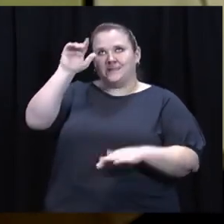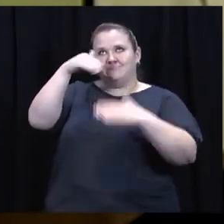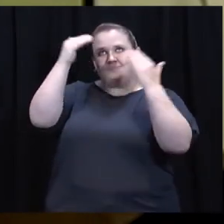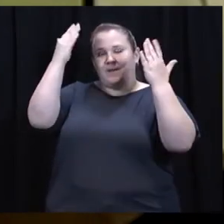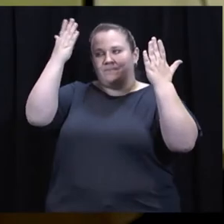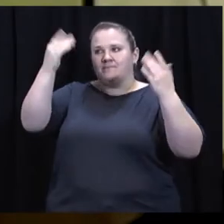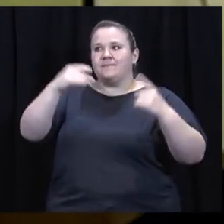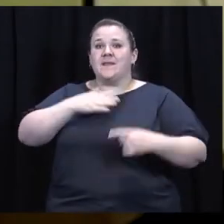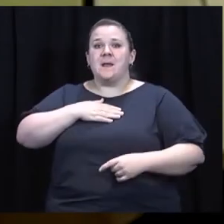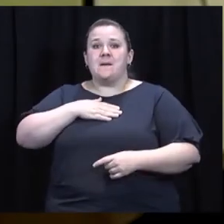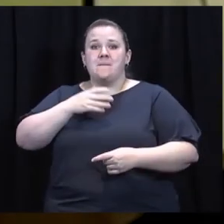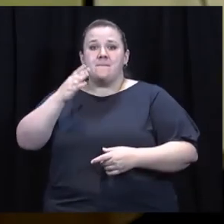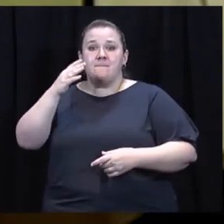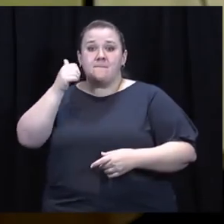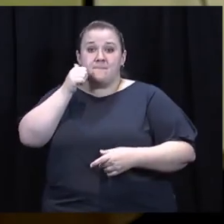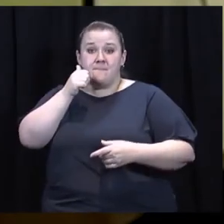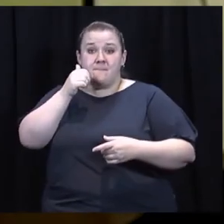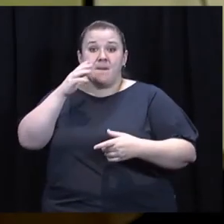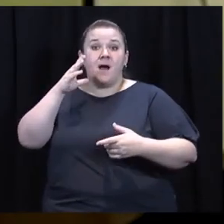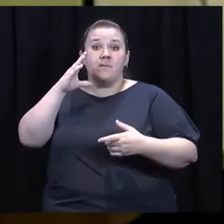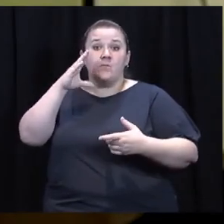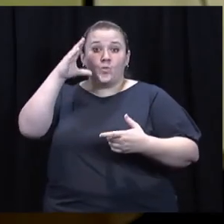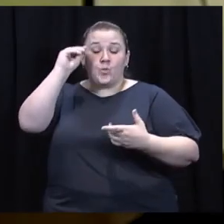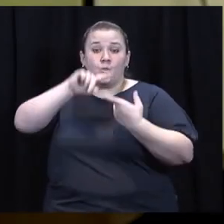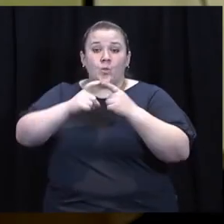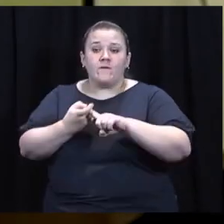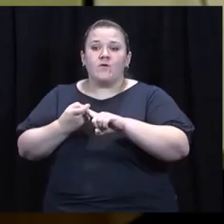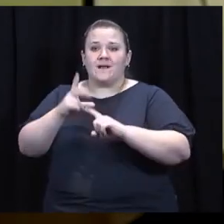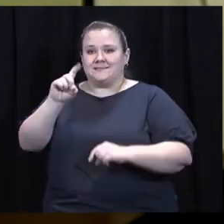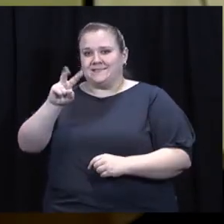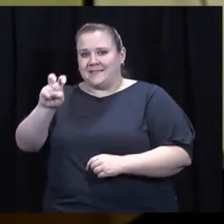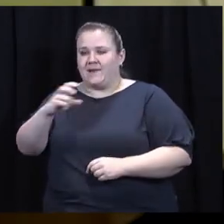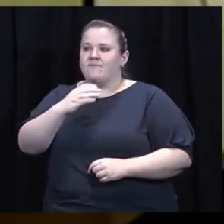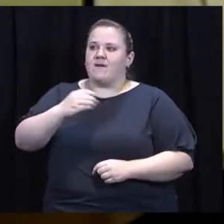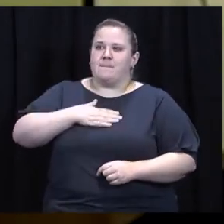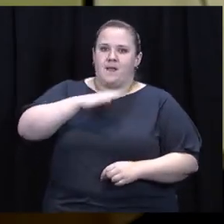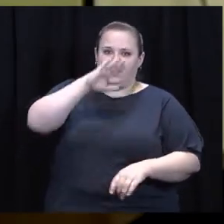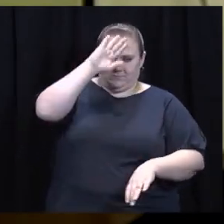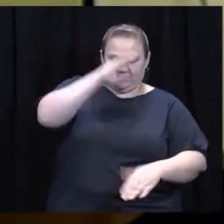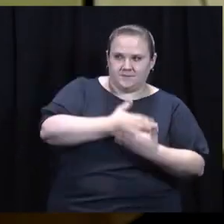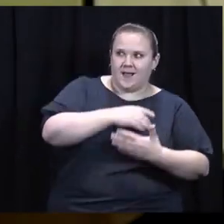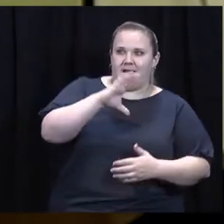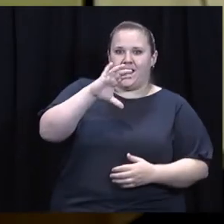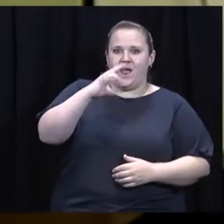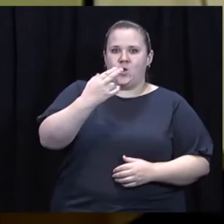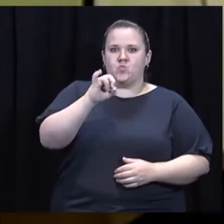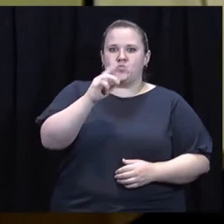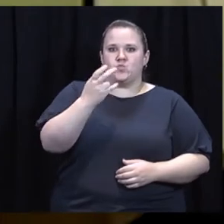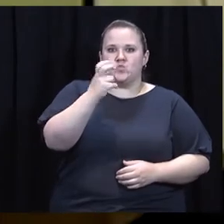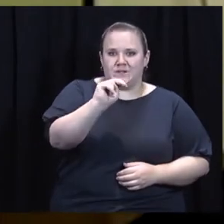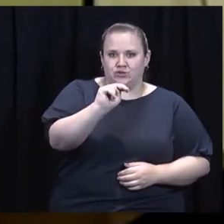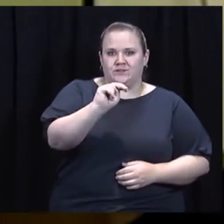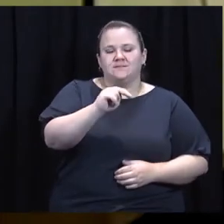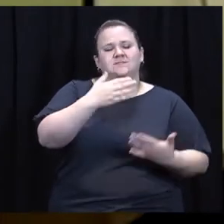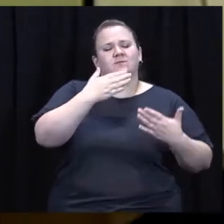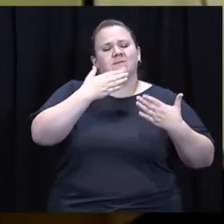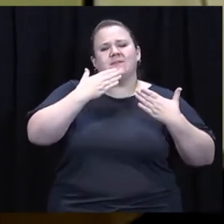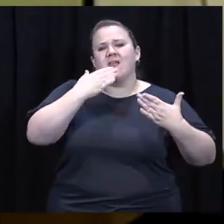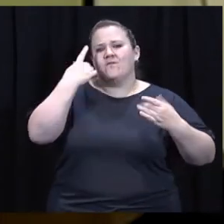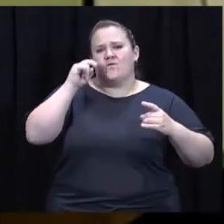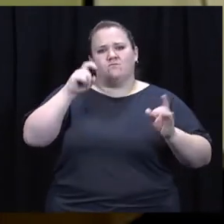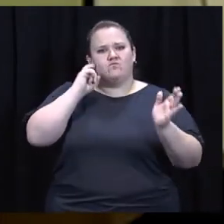above, my boyfriend, Dave, and most of all, my son, Christian, for loving me as I am and supporting this outstanding journey.